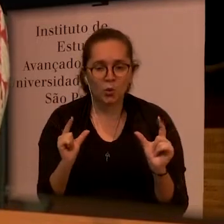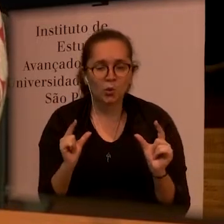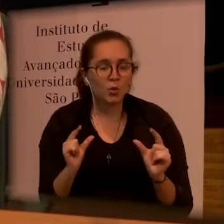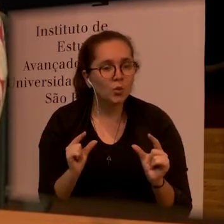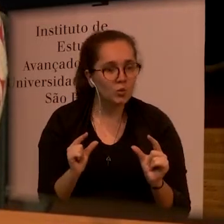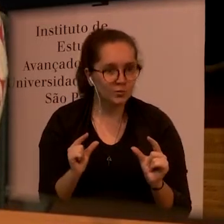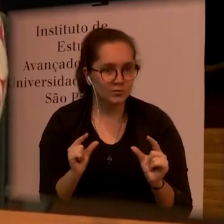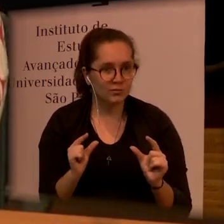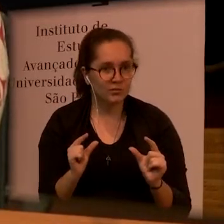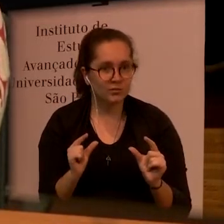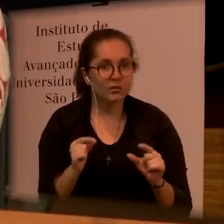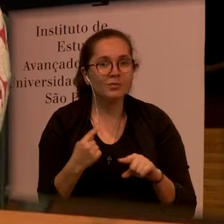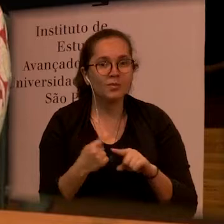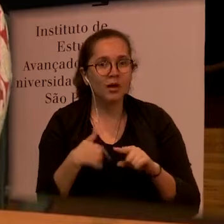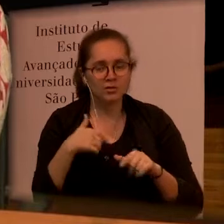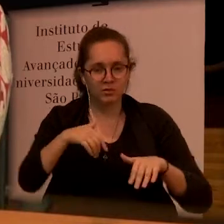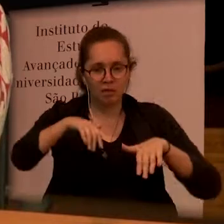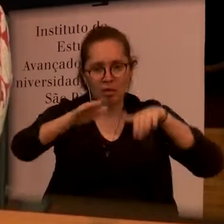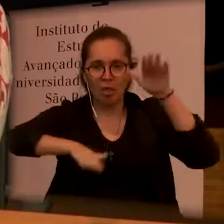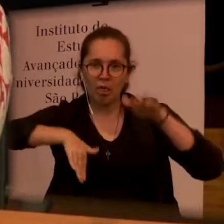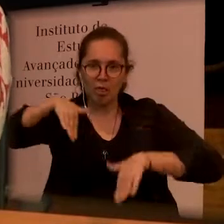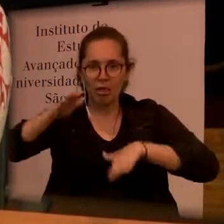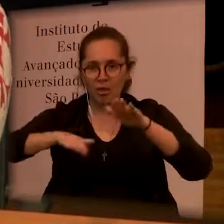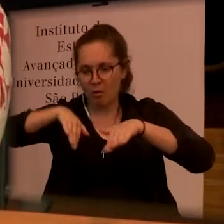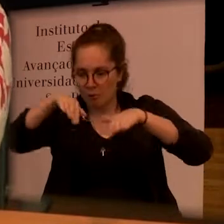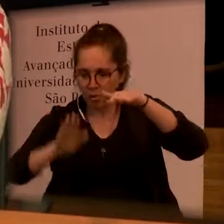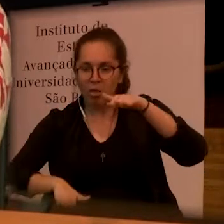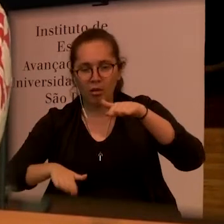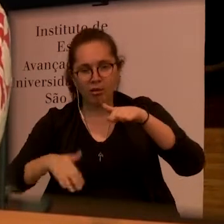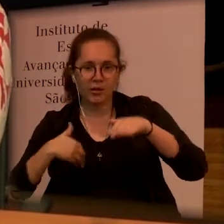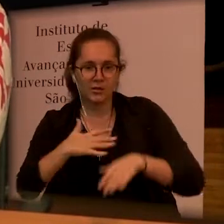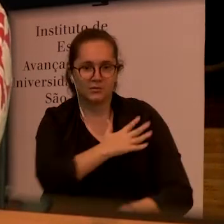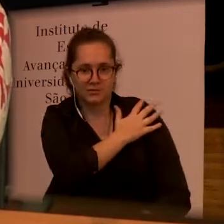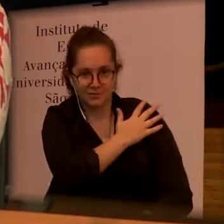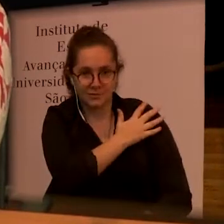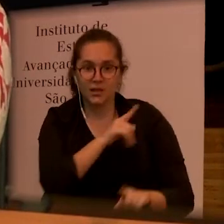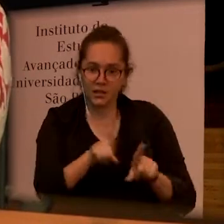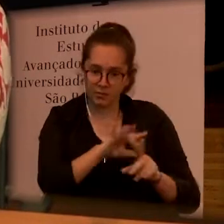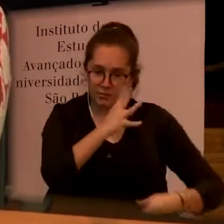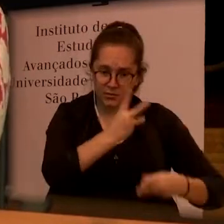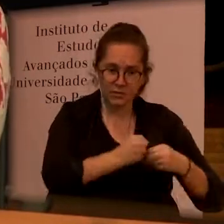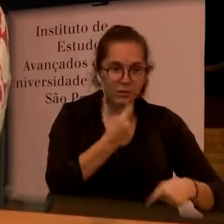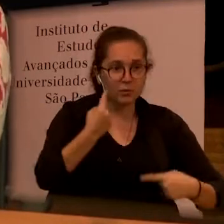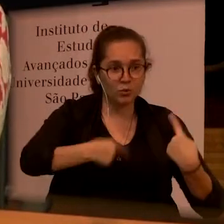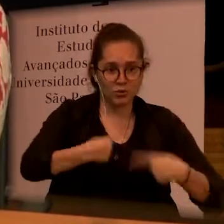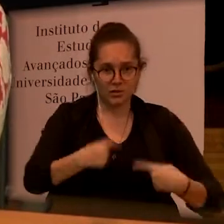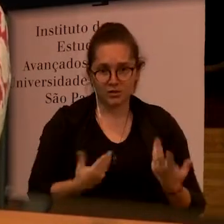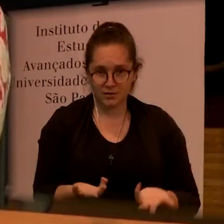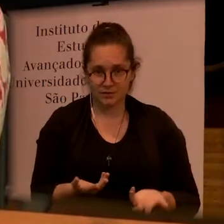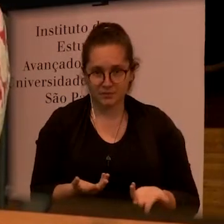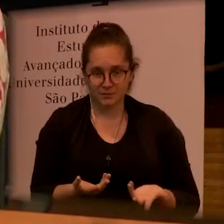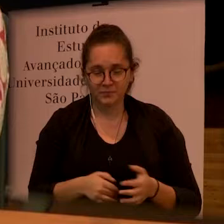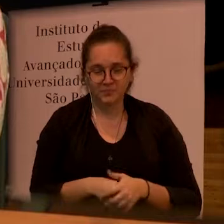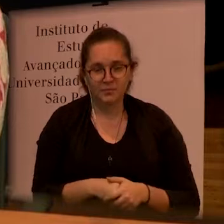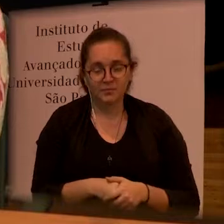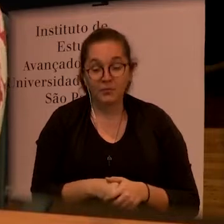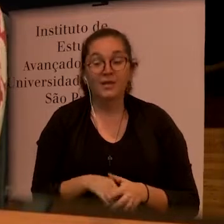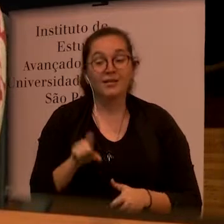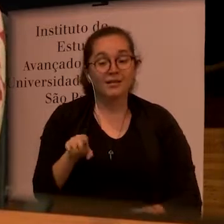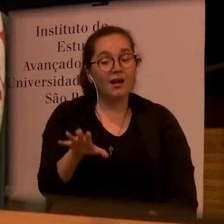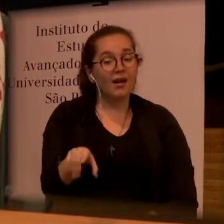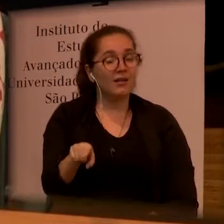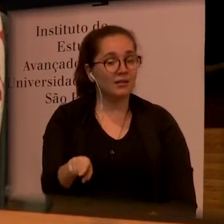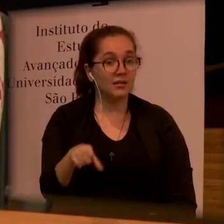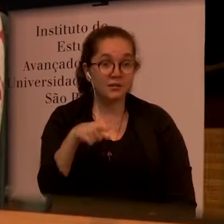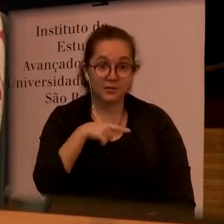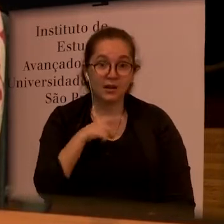implementation and I think that is where the gap is and so